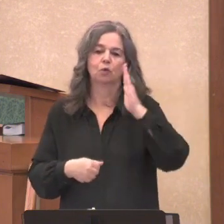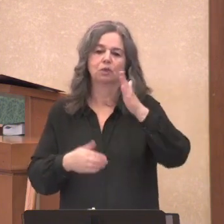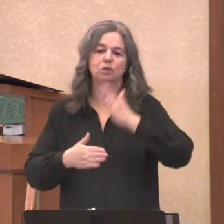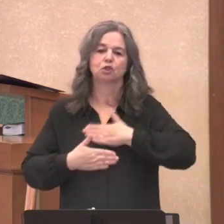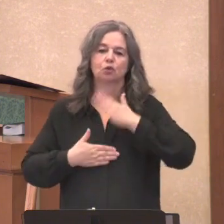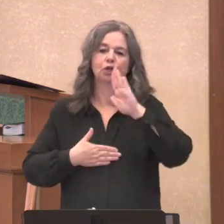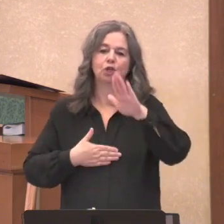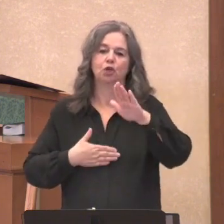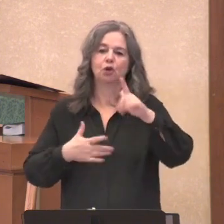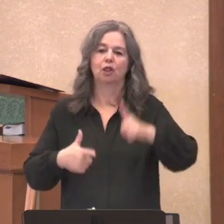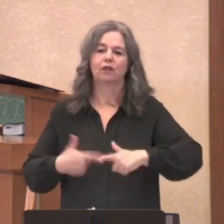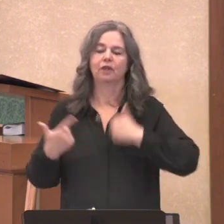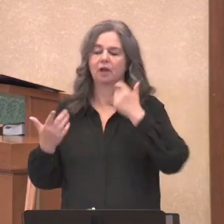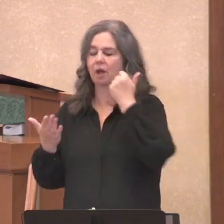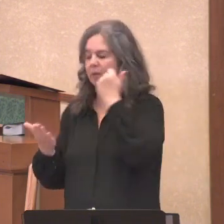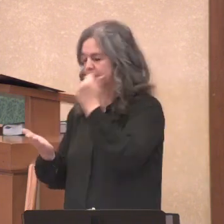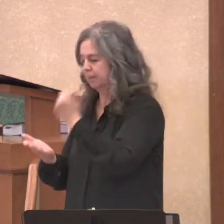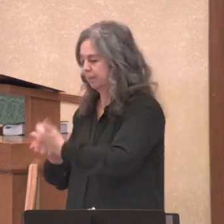Amen.